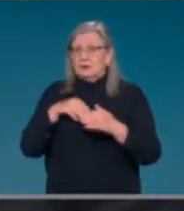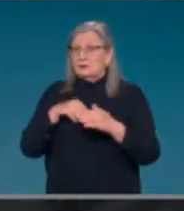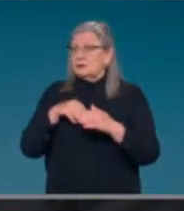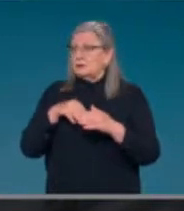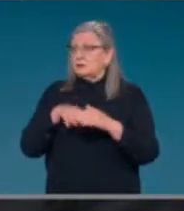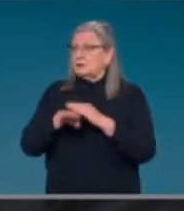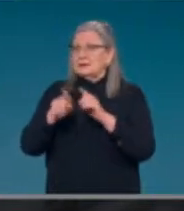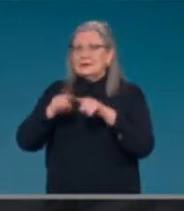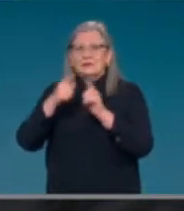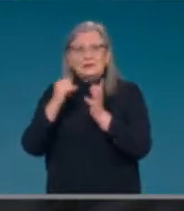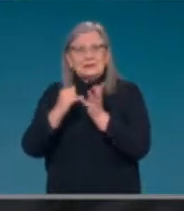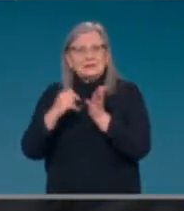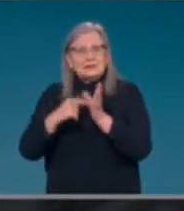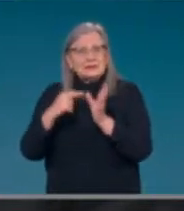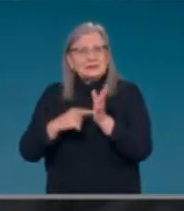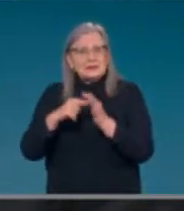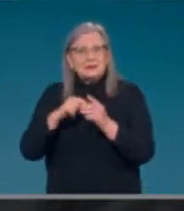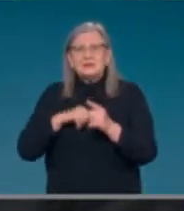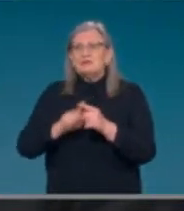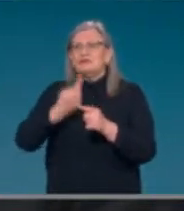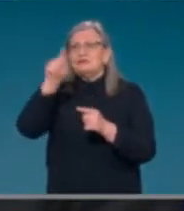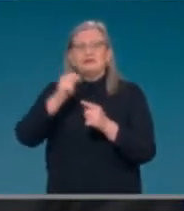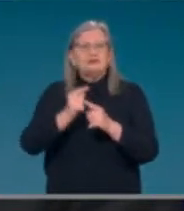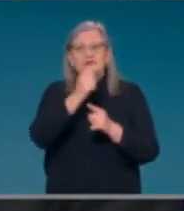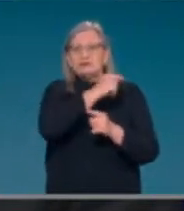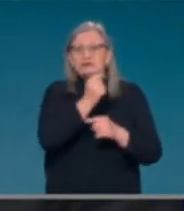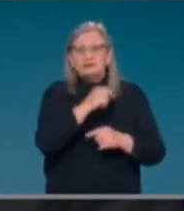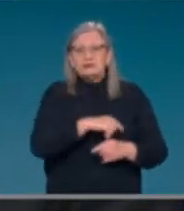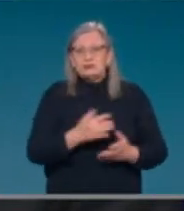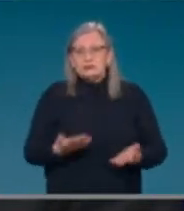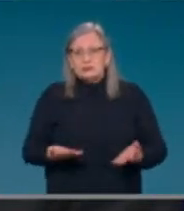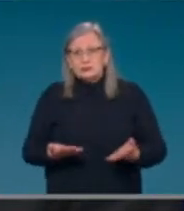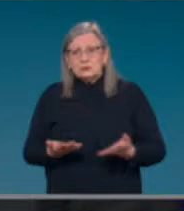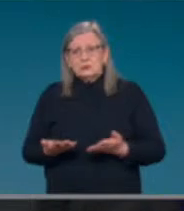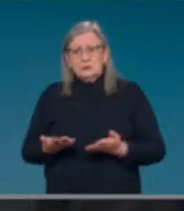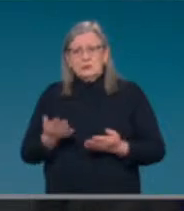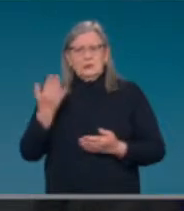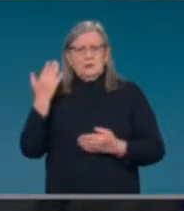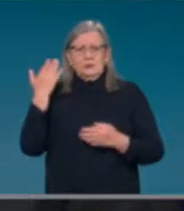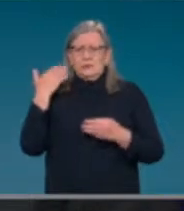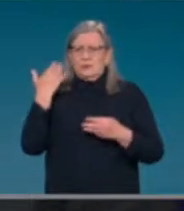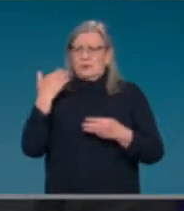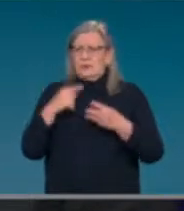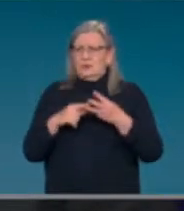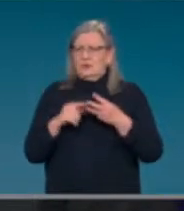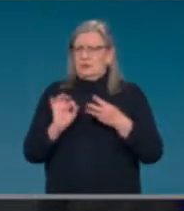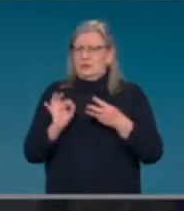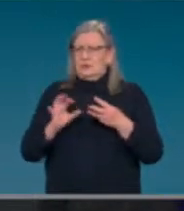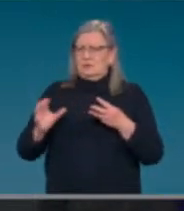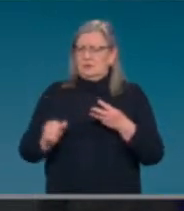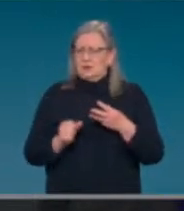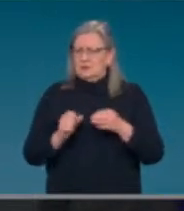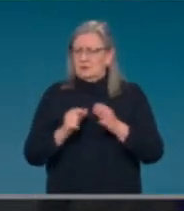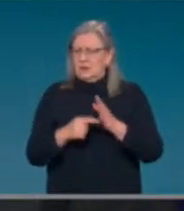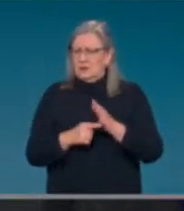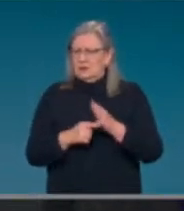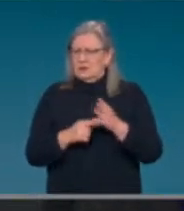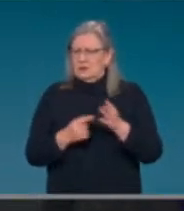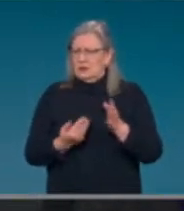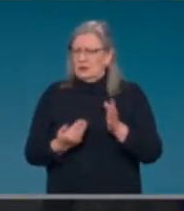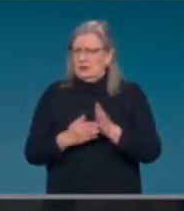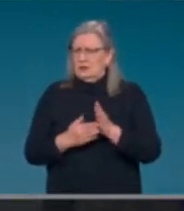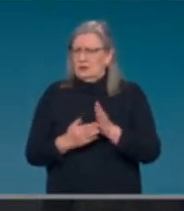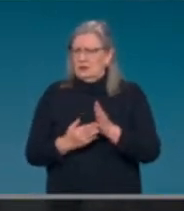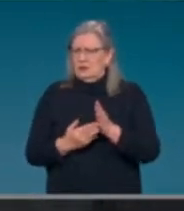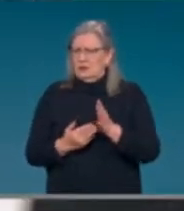the original vaccine also wasn't initially compulsory, but over time, certain professions were added to that list. Could that be the case